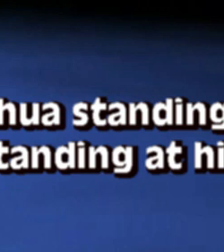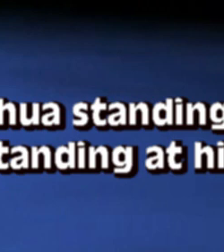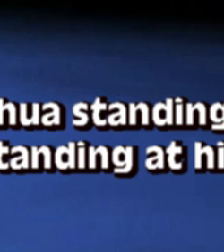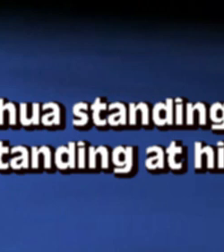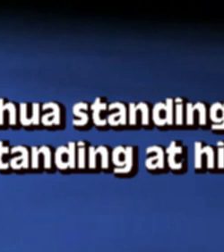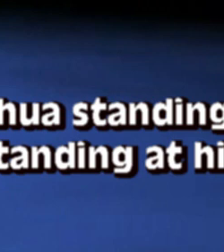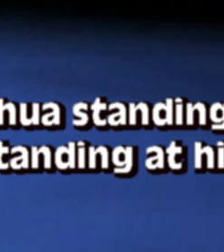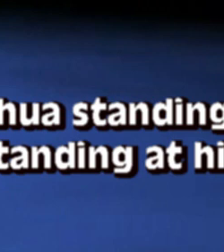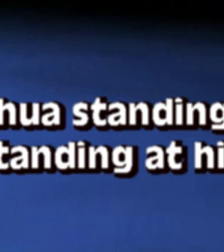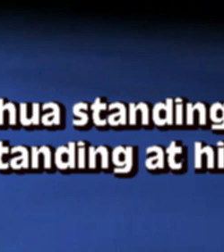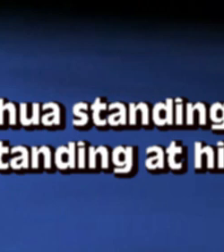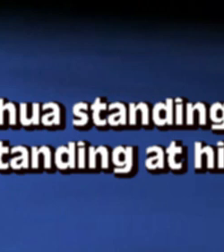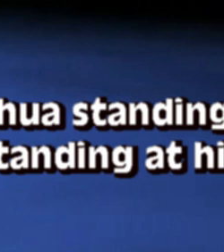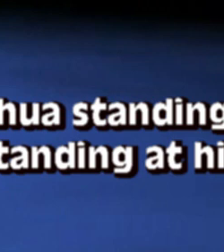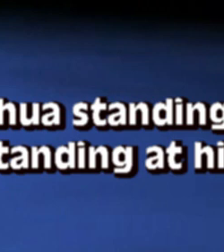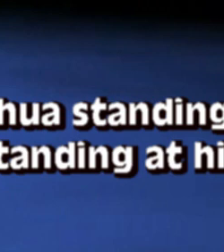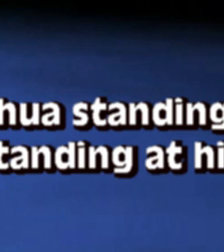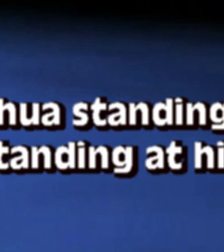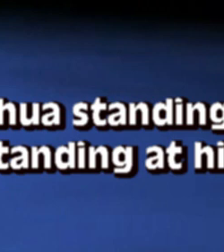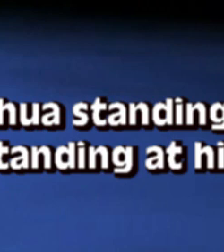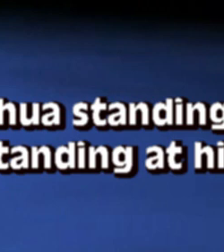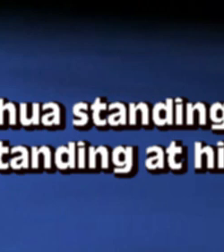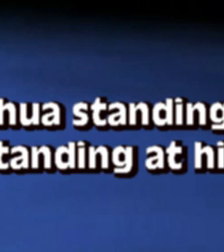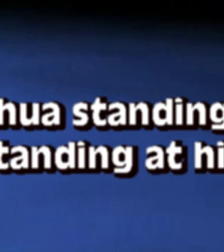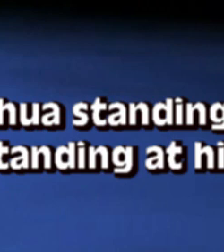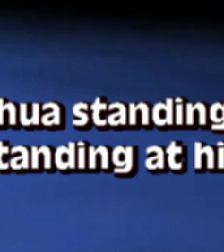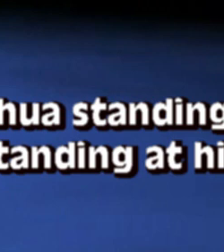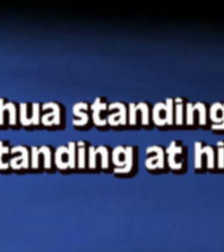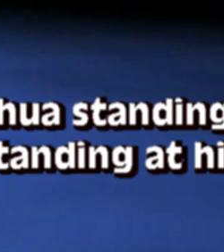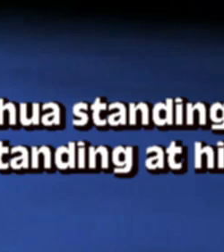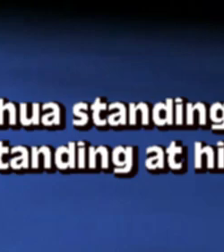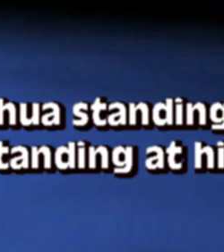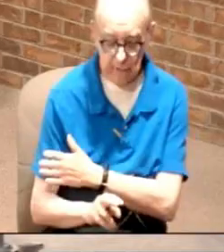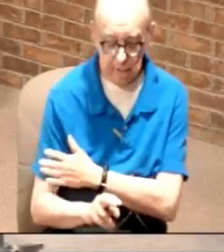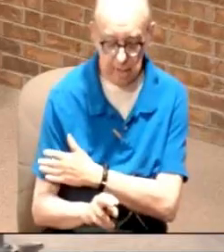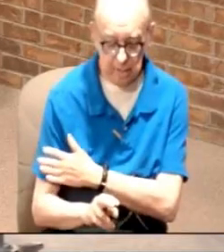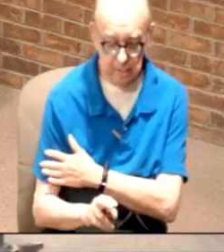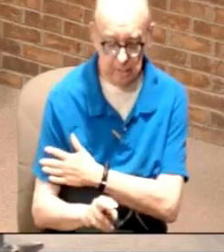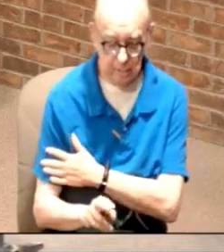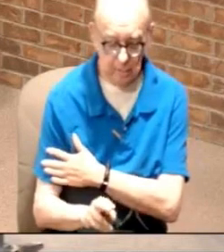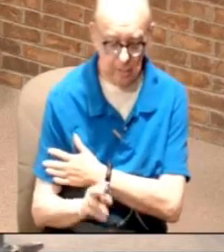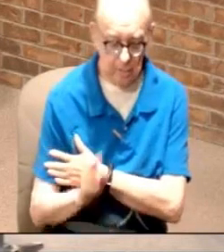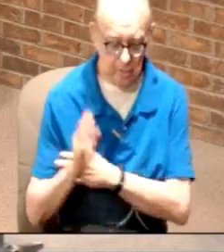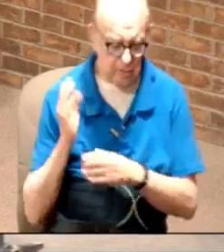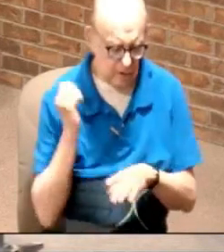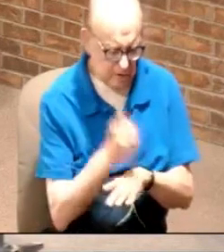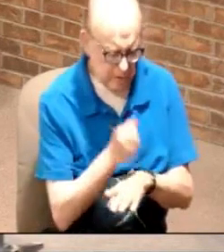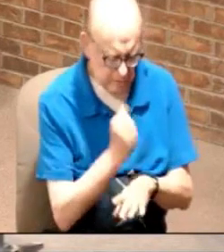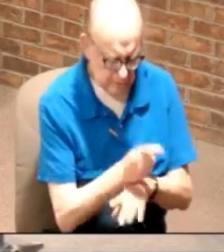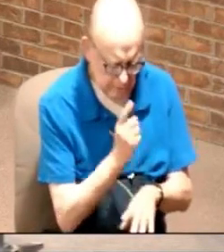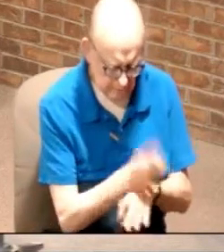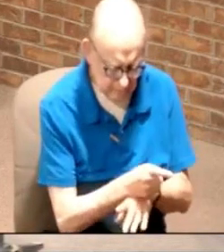with Satan standing at his right side to accuse him.